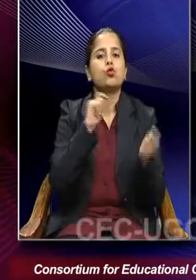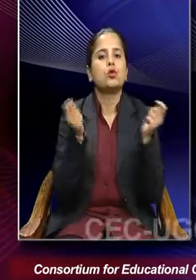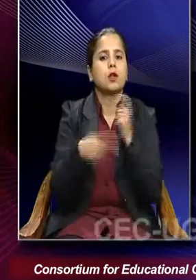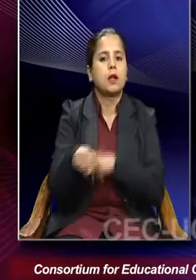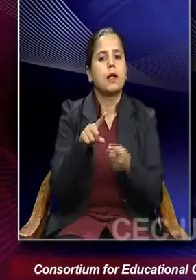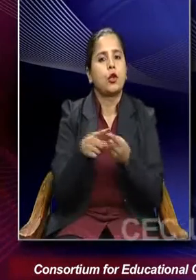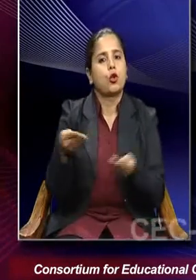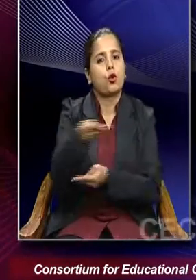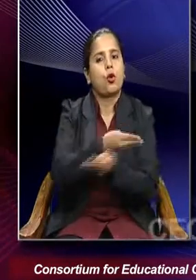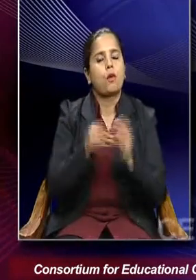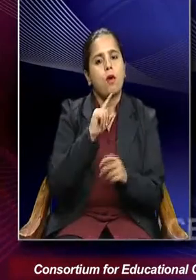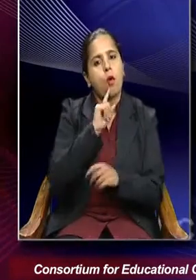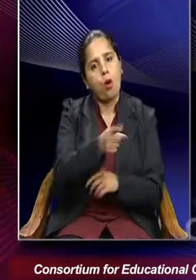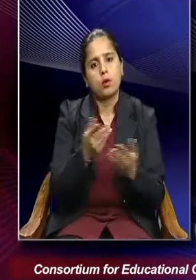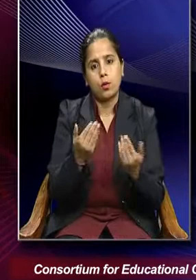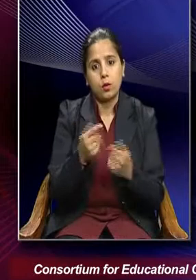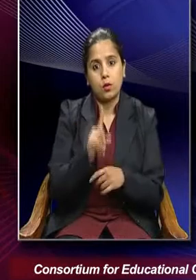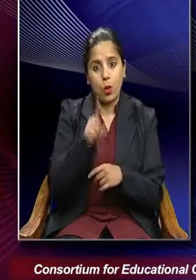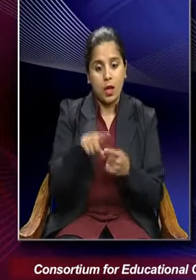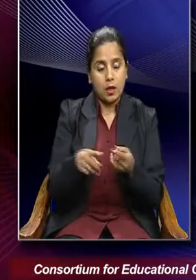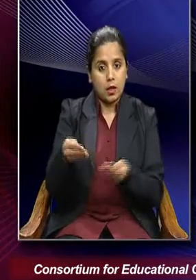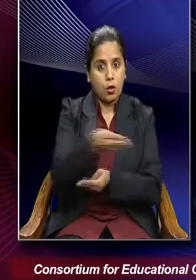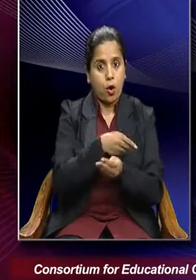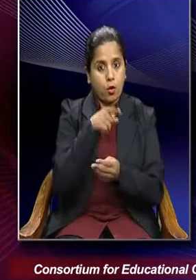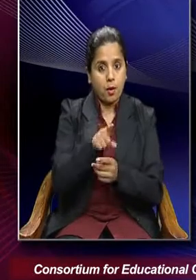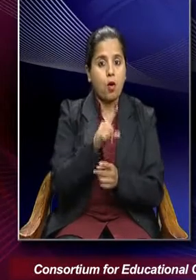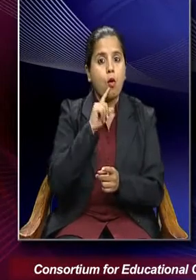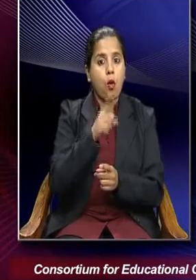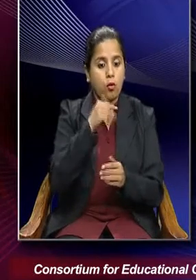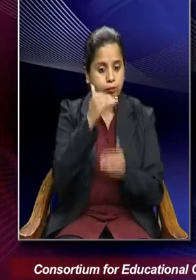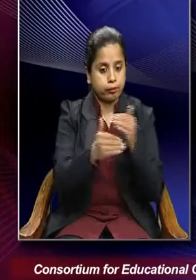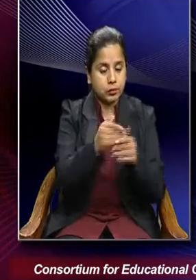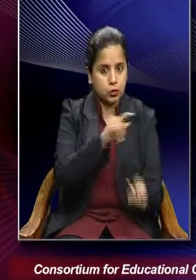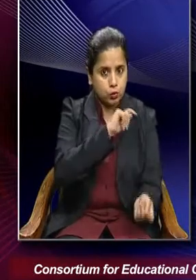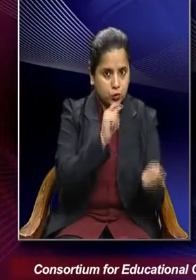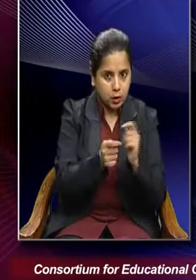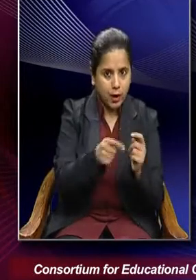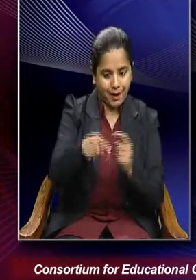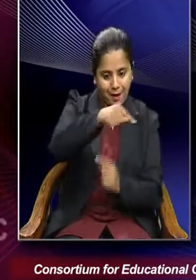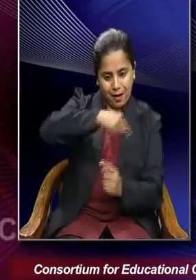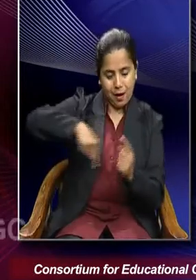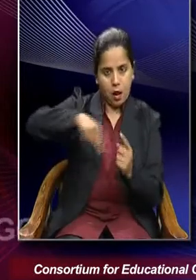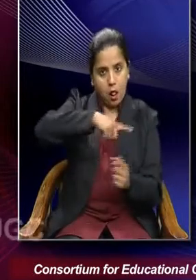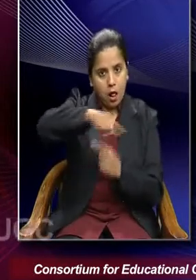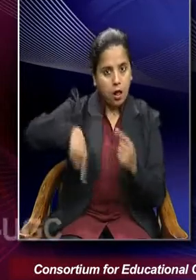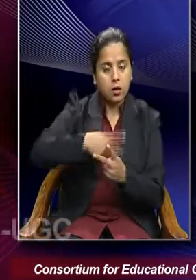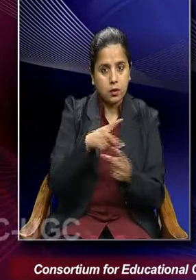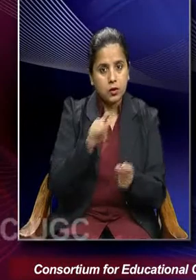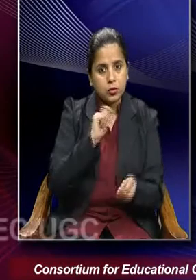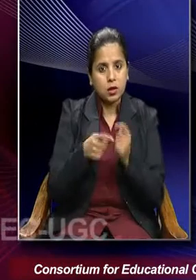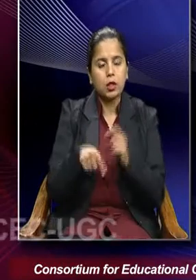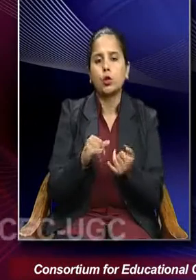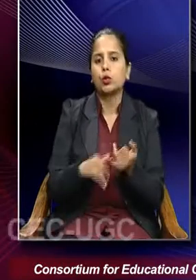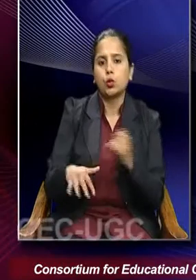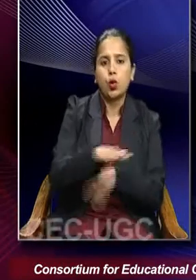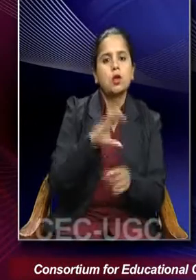economic order. Once the economy order changes, it leads to change in the structure and culture of